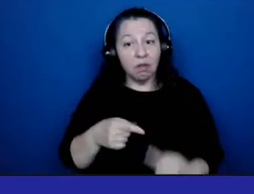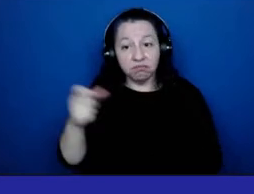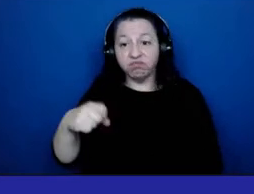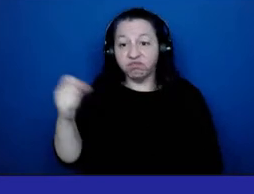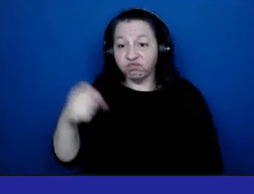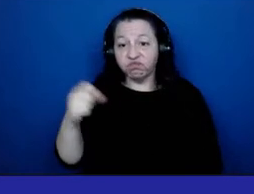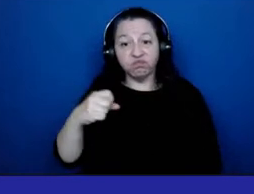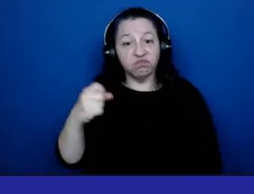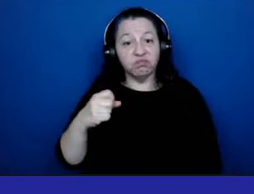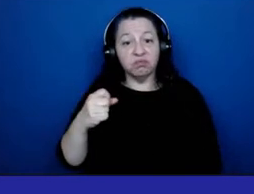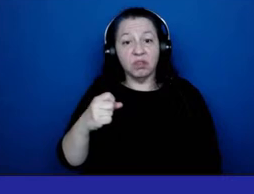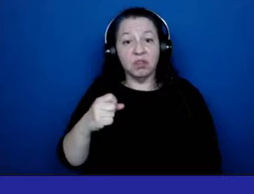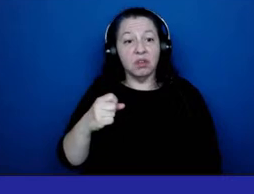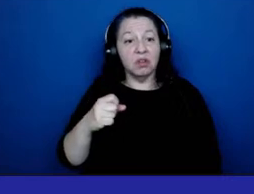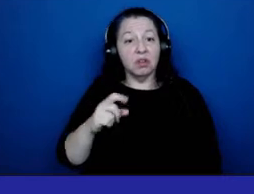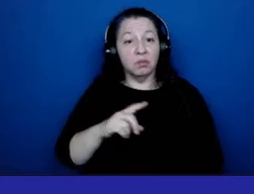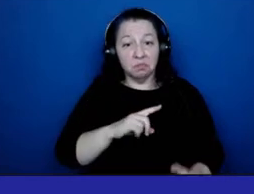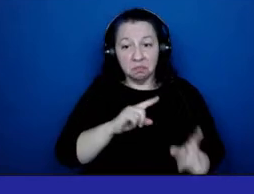We went to school.